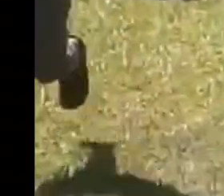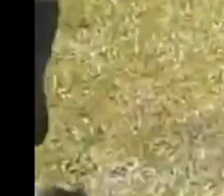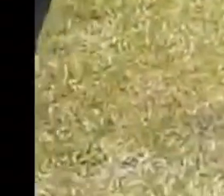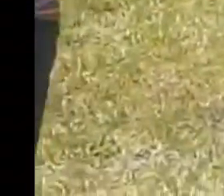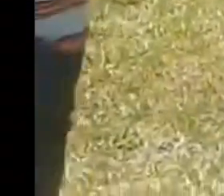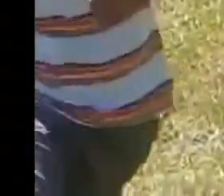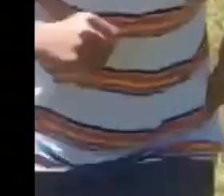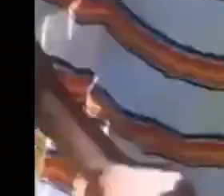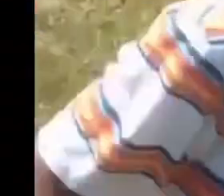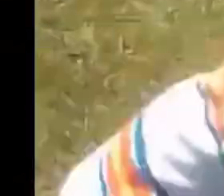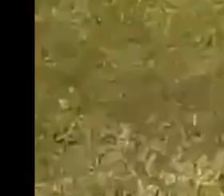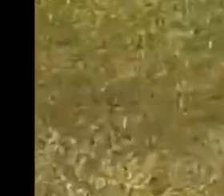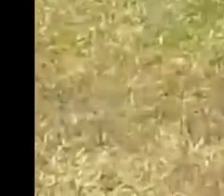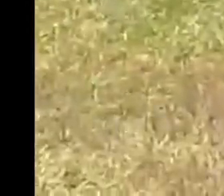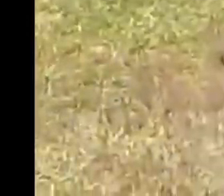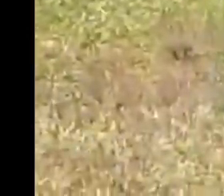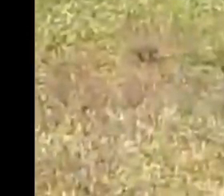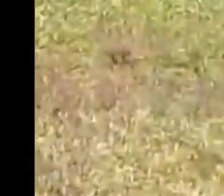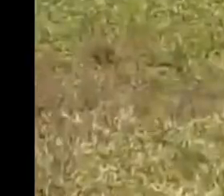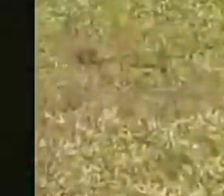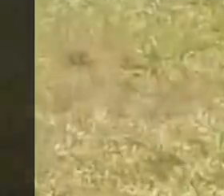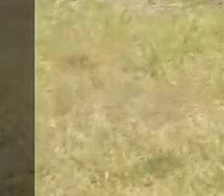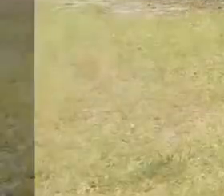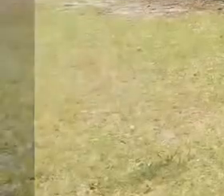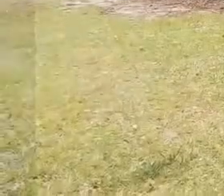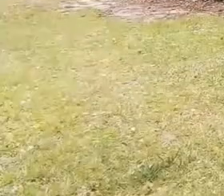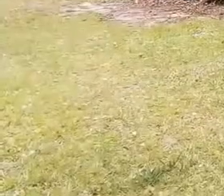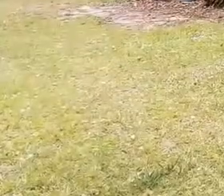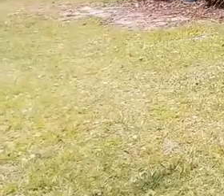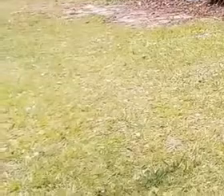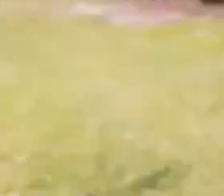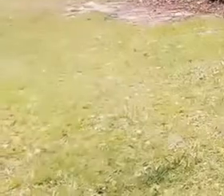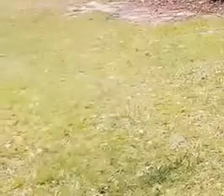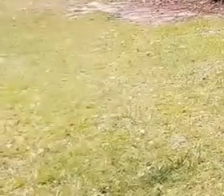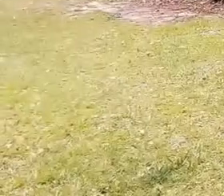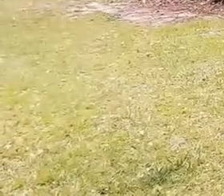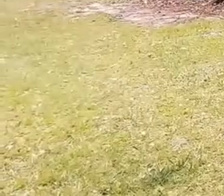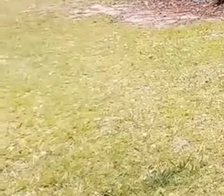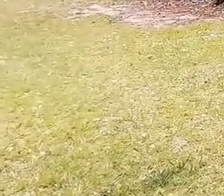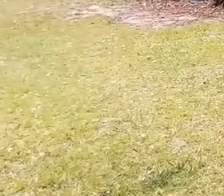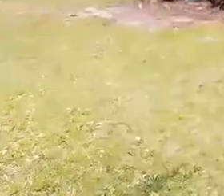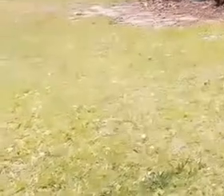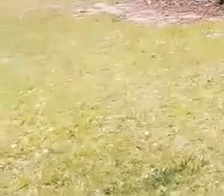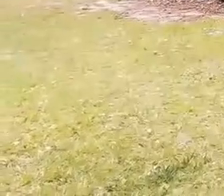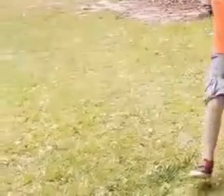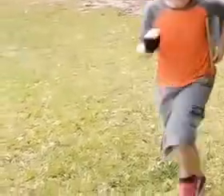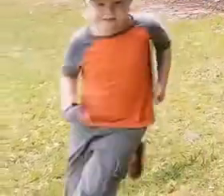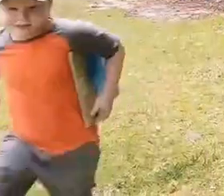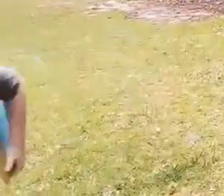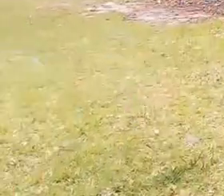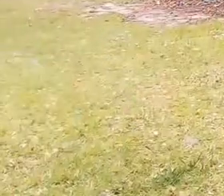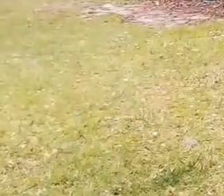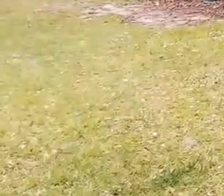somebody said, let's listen and learn together. Let's sing and